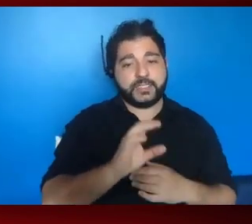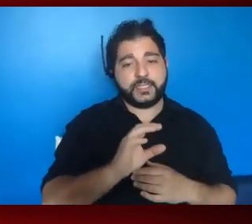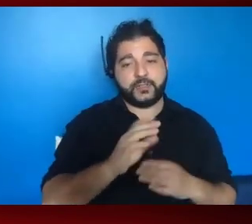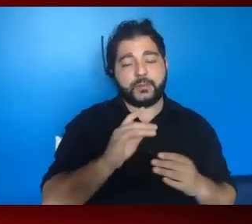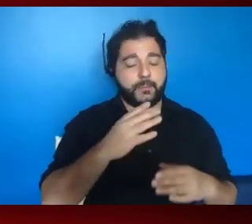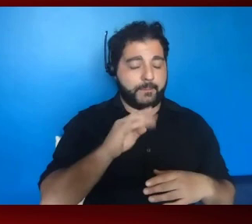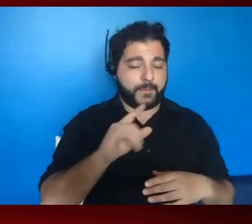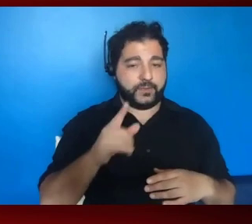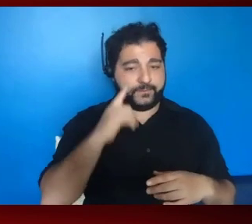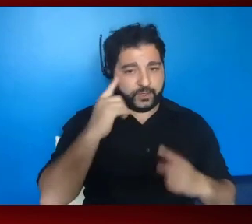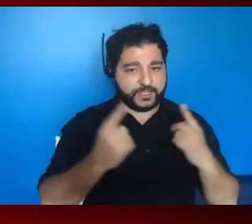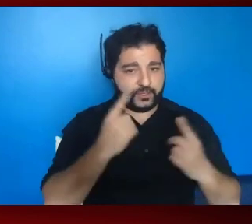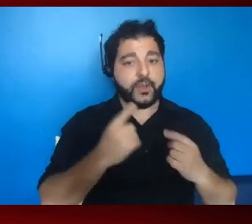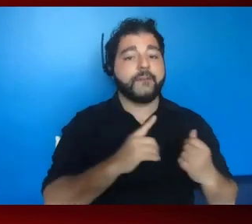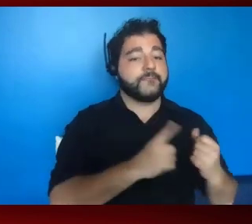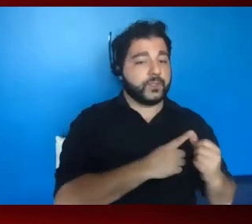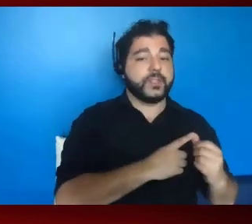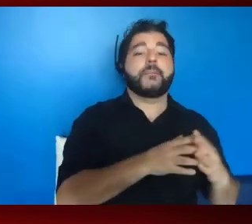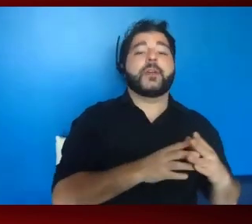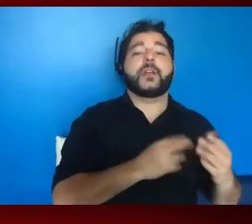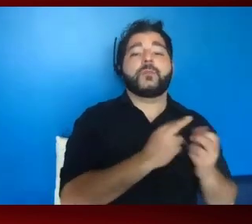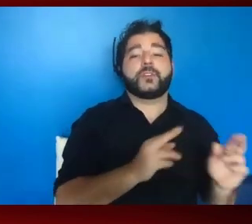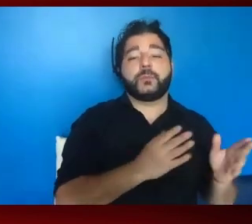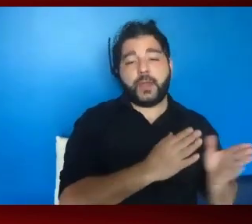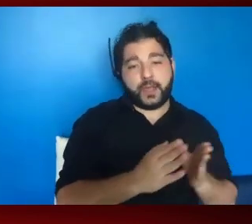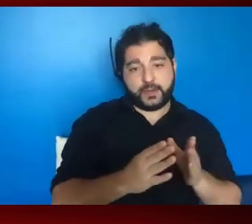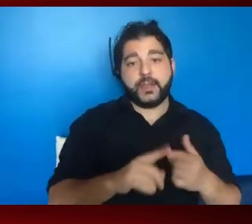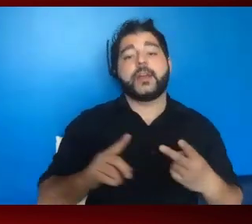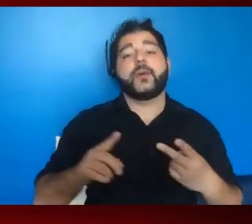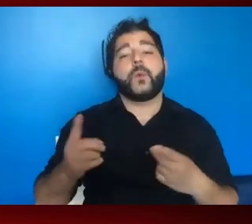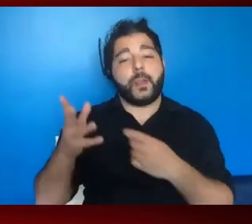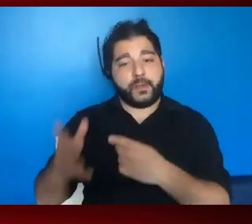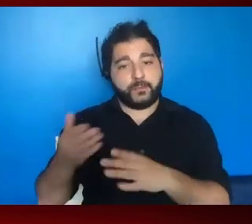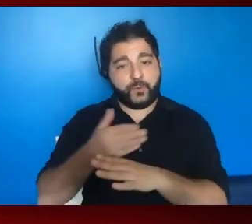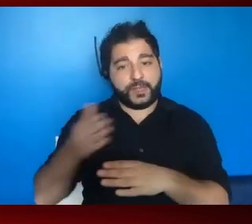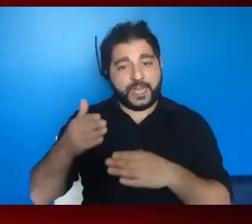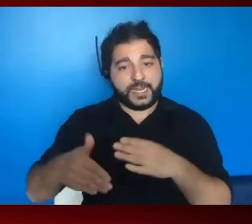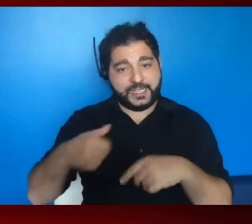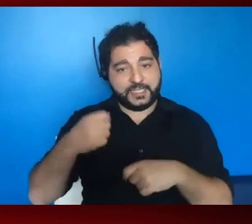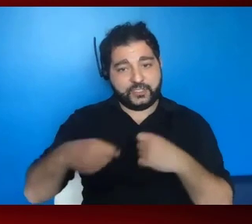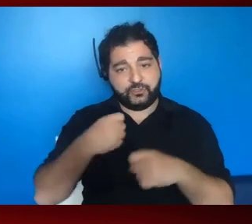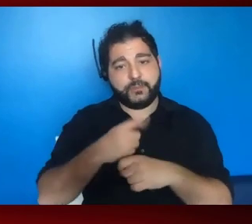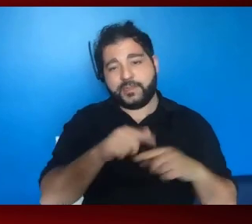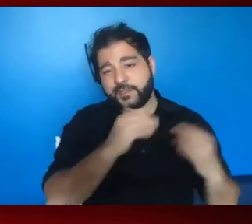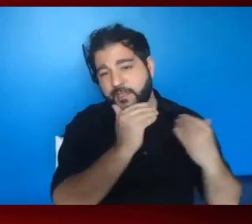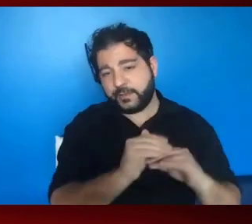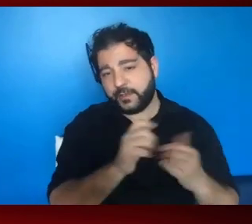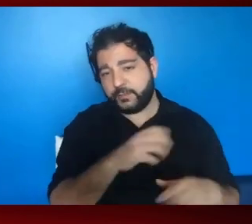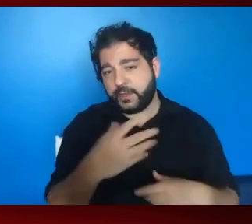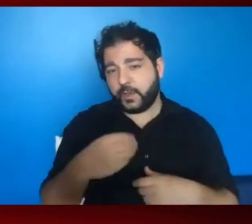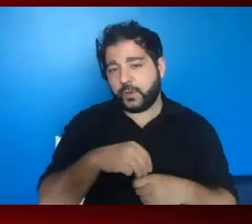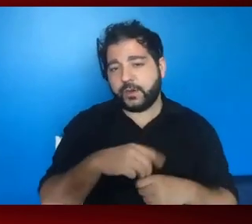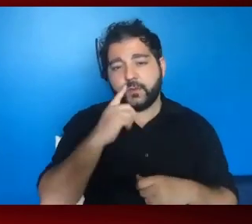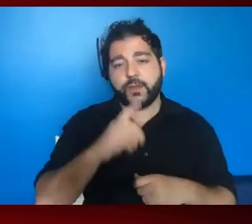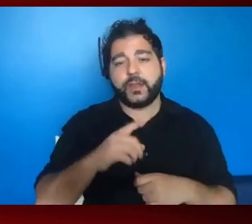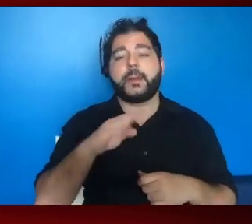just passed as the American Rescue Plan Act and one more left before the end of the year. However, there are limits as to what can be included in